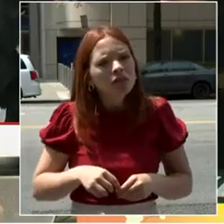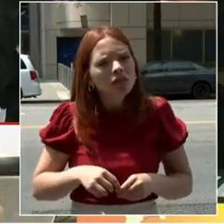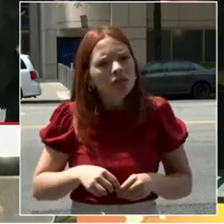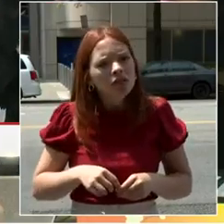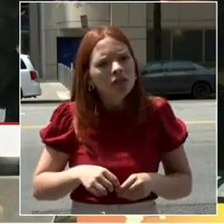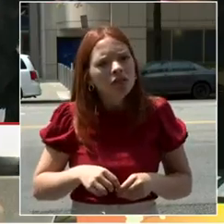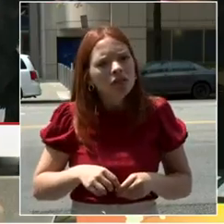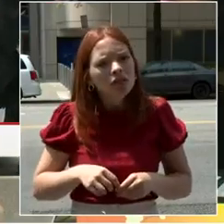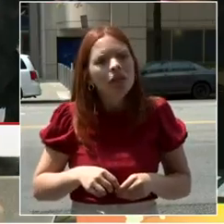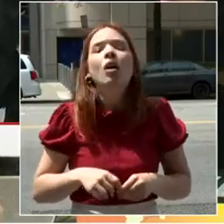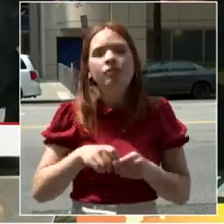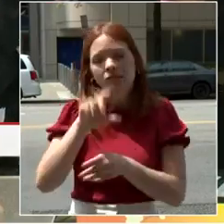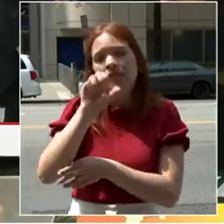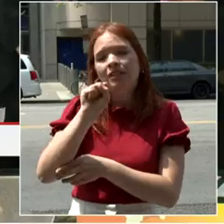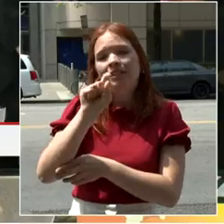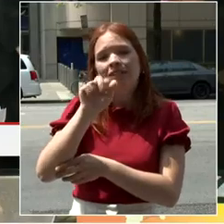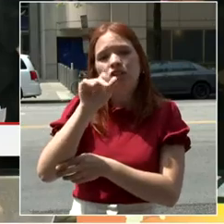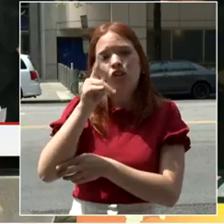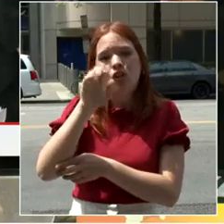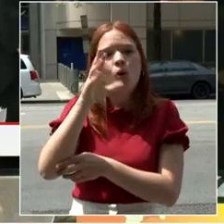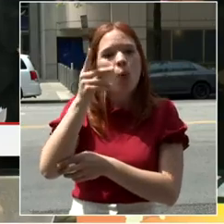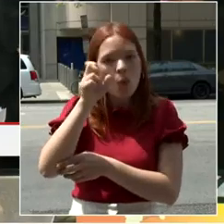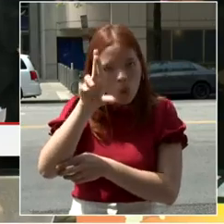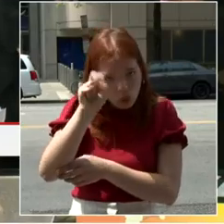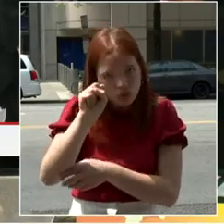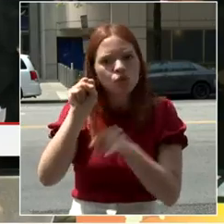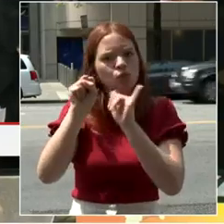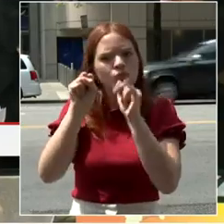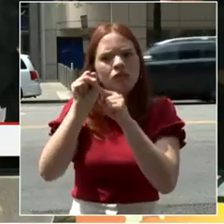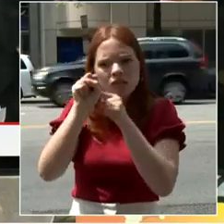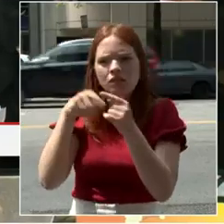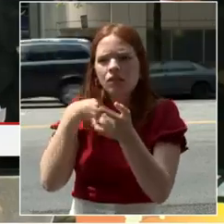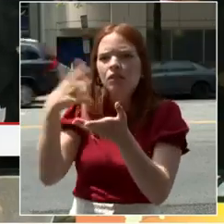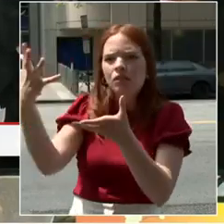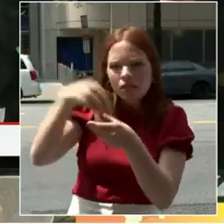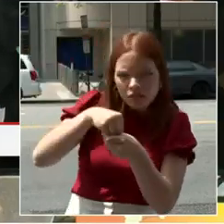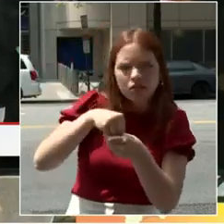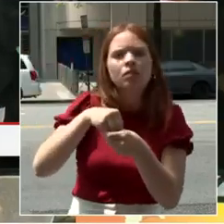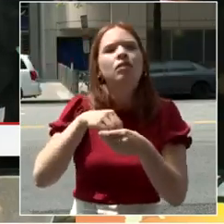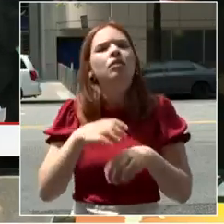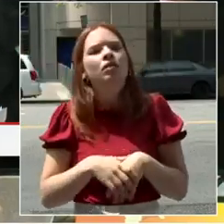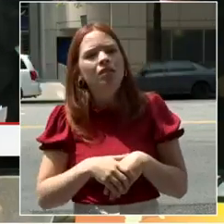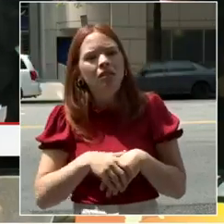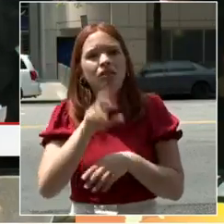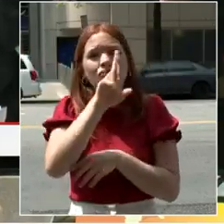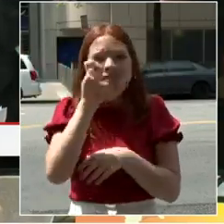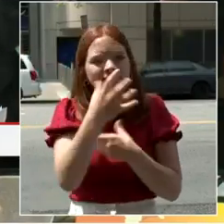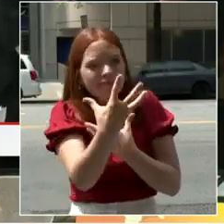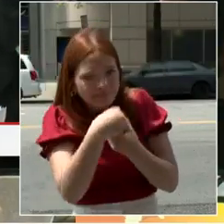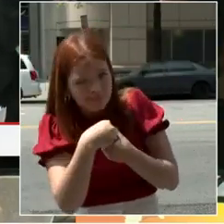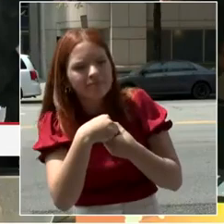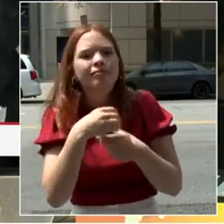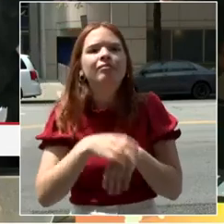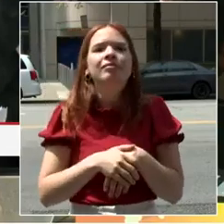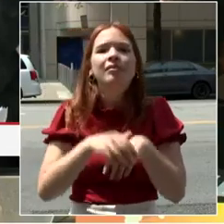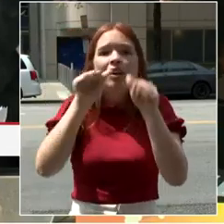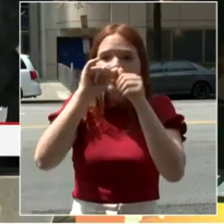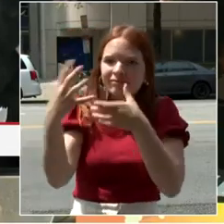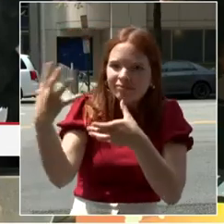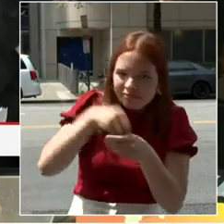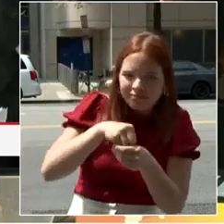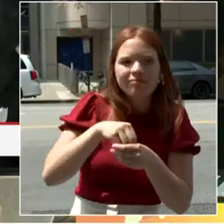urban design, real estate, architecture, higher ed, read the comeback plan, business,